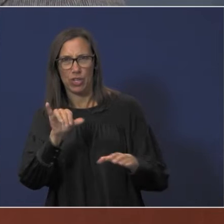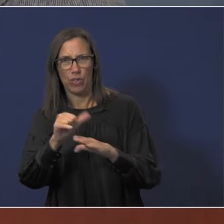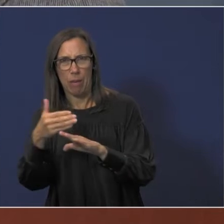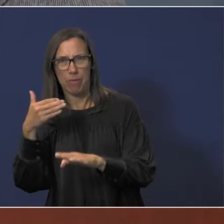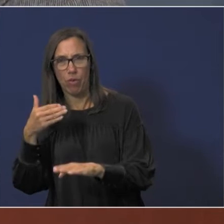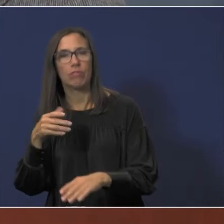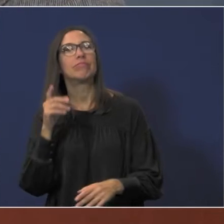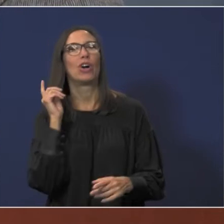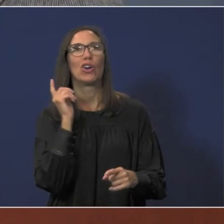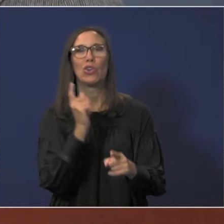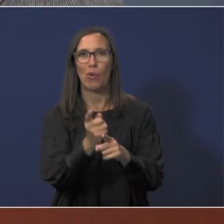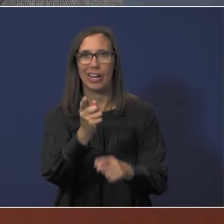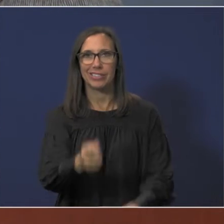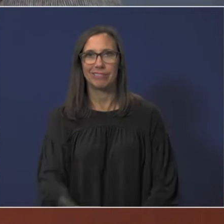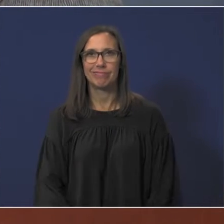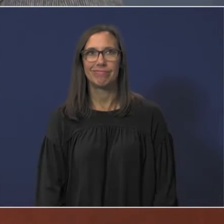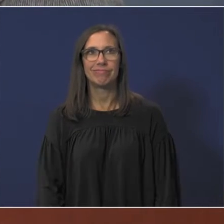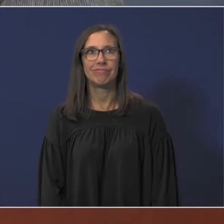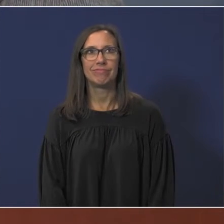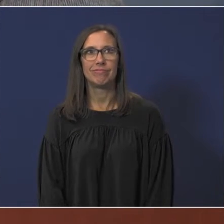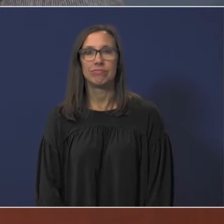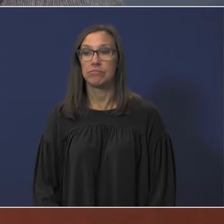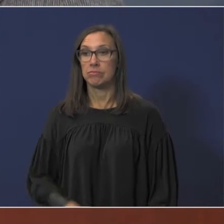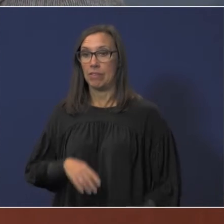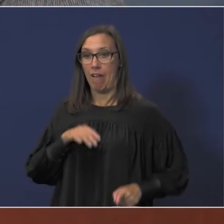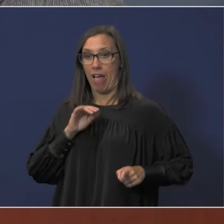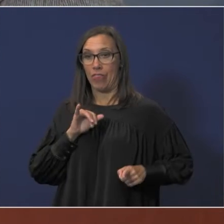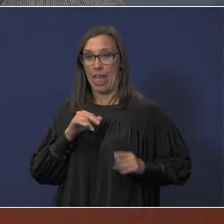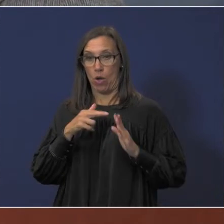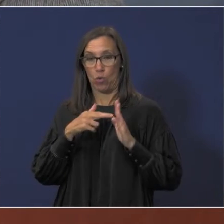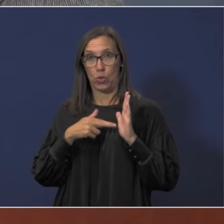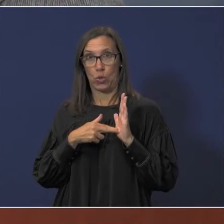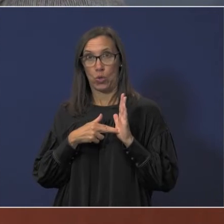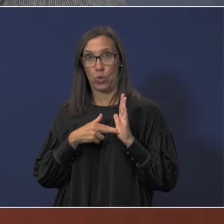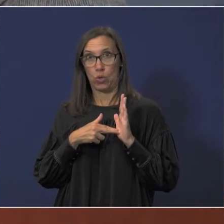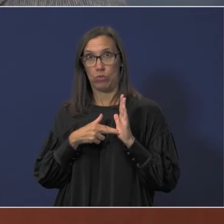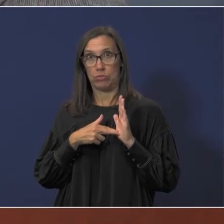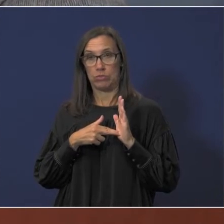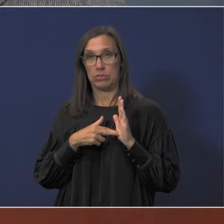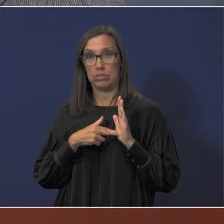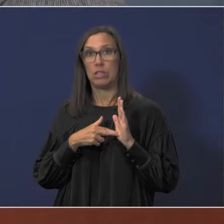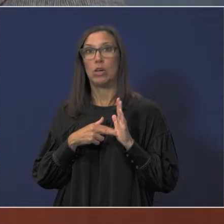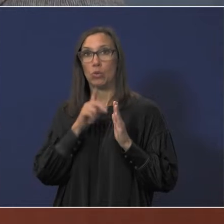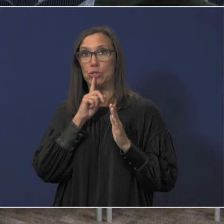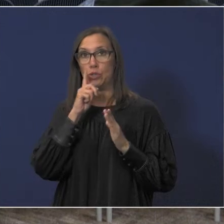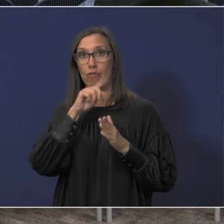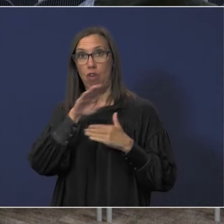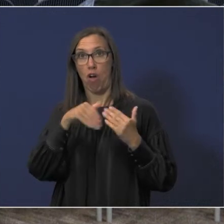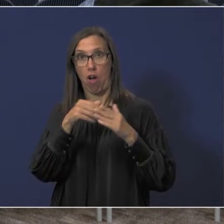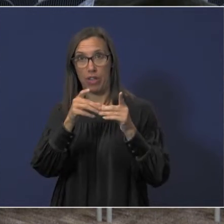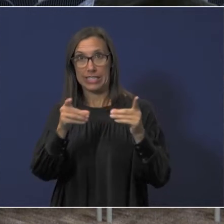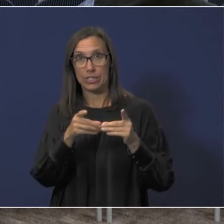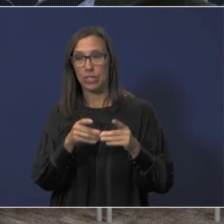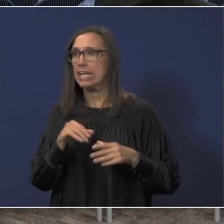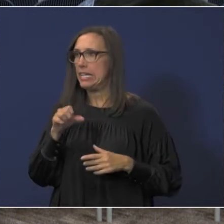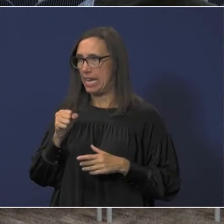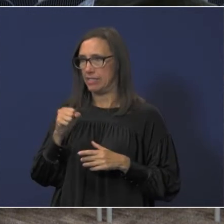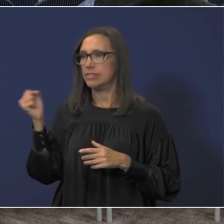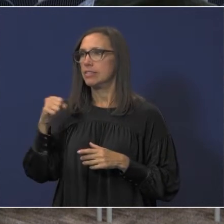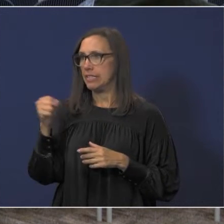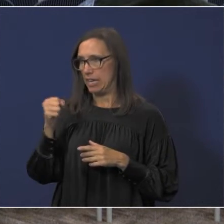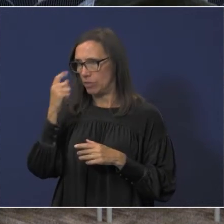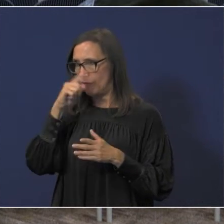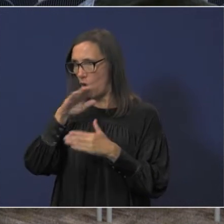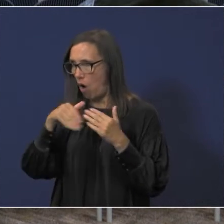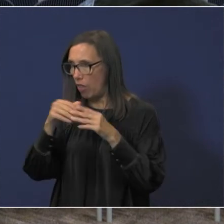that is correct uh and that that rule was effective for all districts correct yes that was effective for all districts